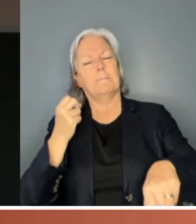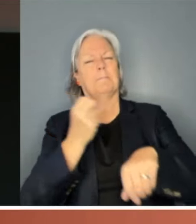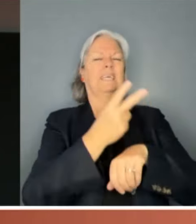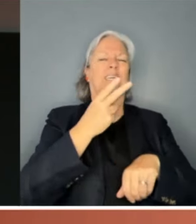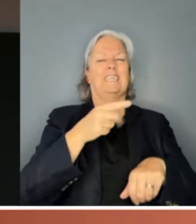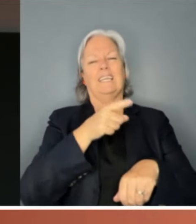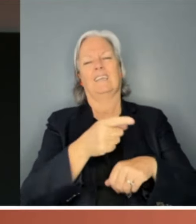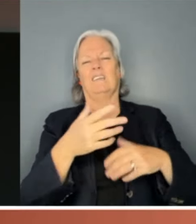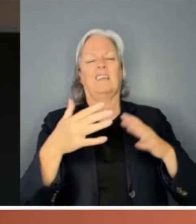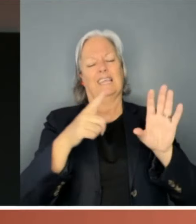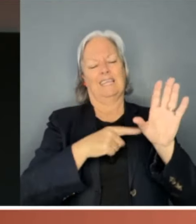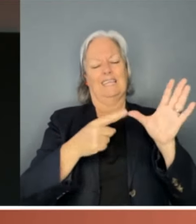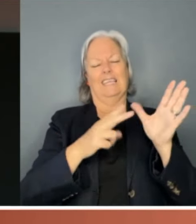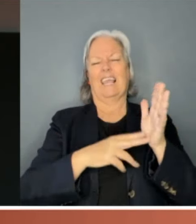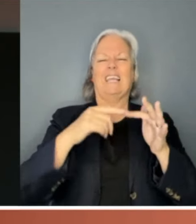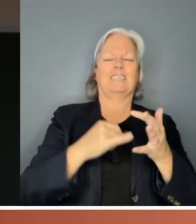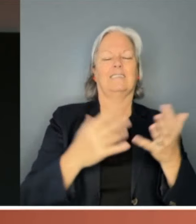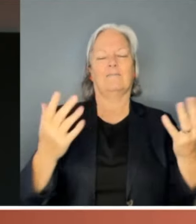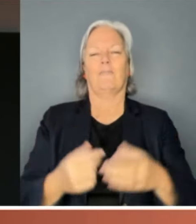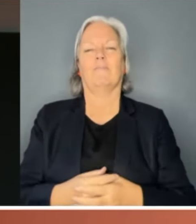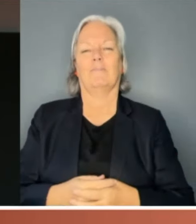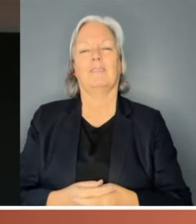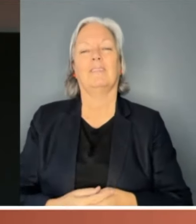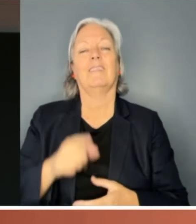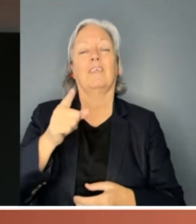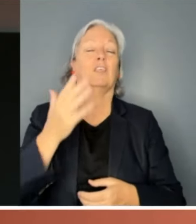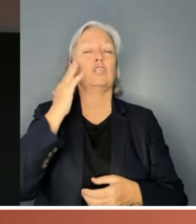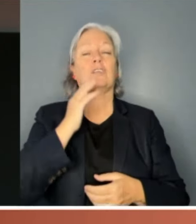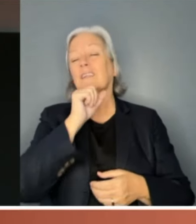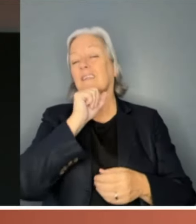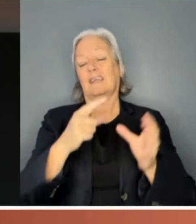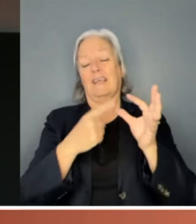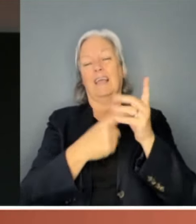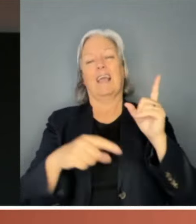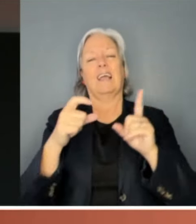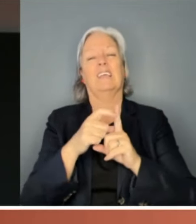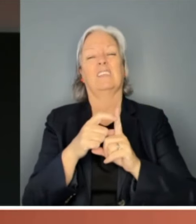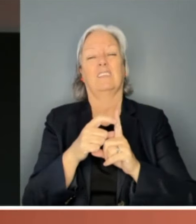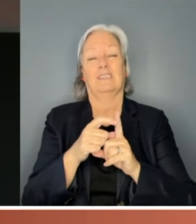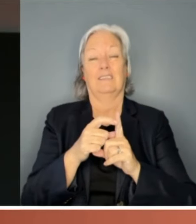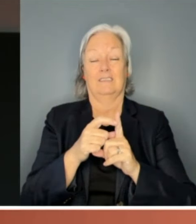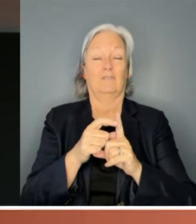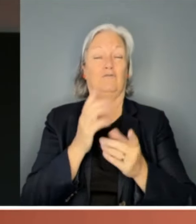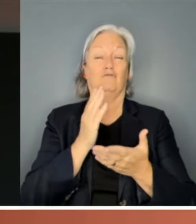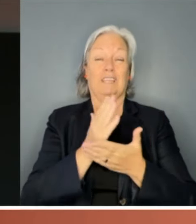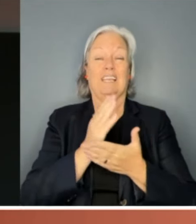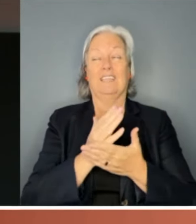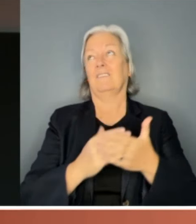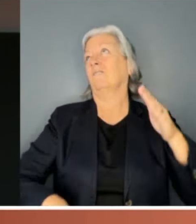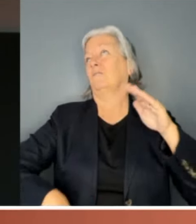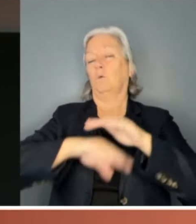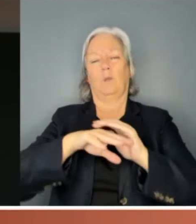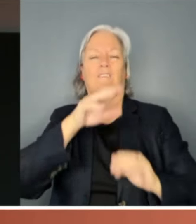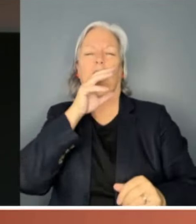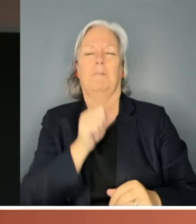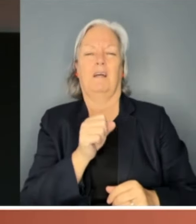The gender card pack in Australian politics is well and truly stacked with maleness. When a